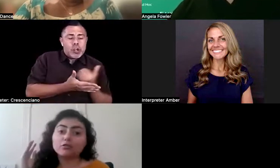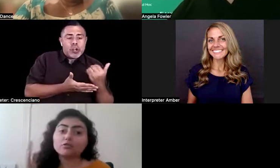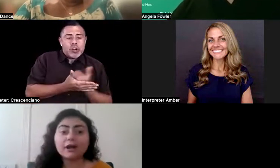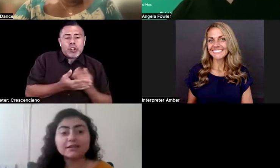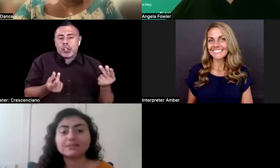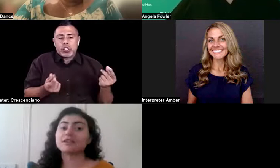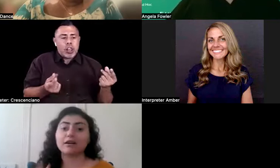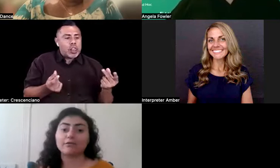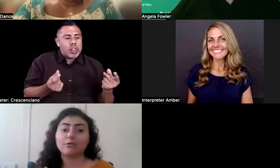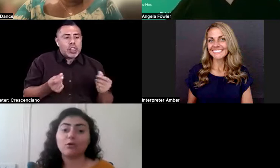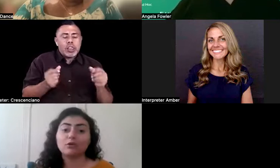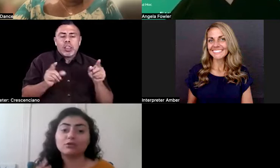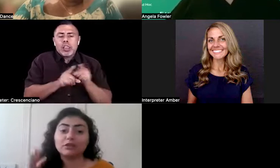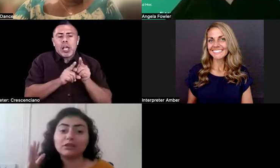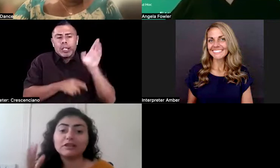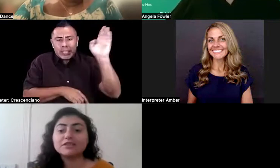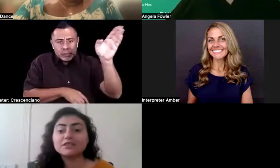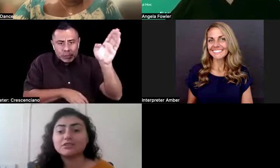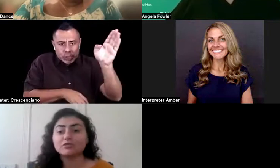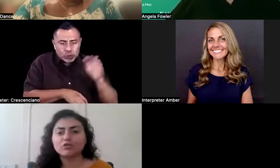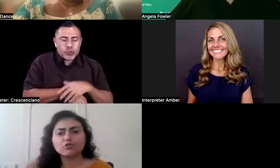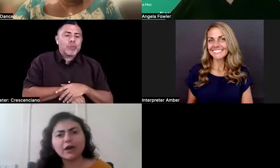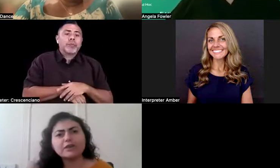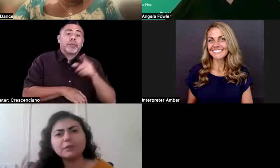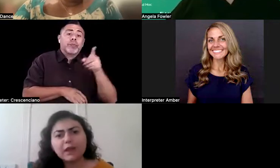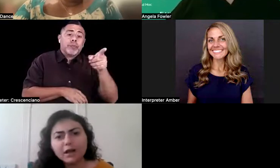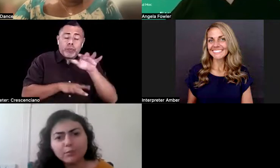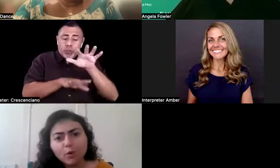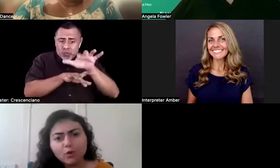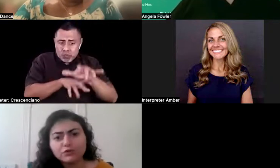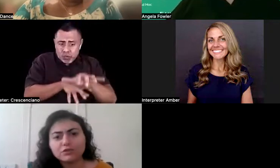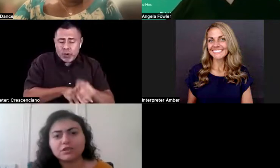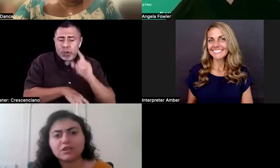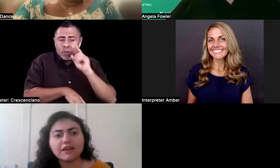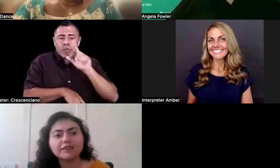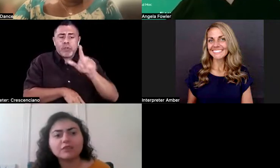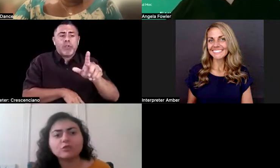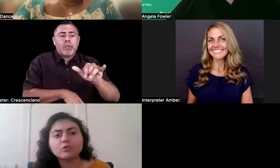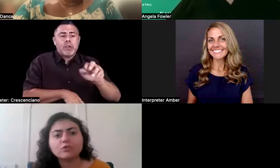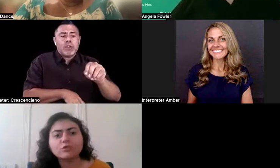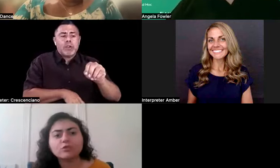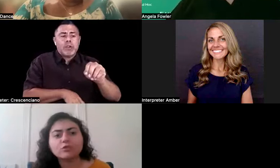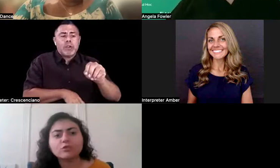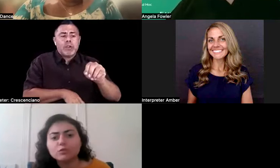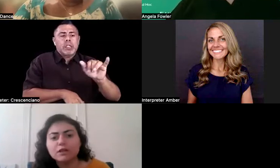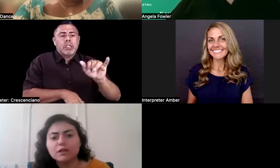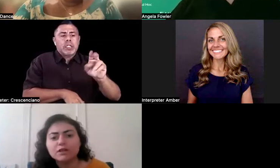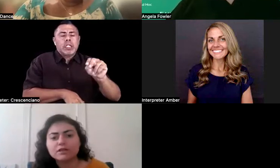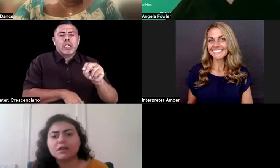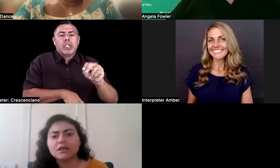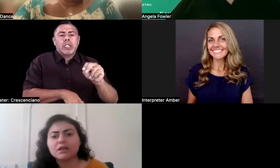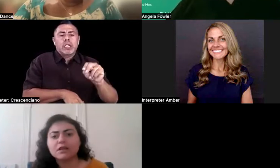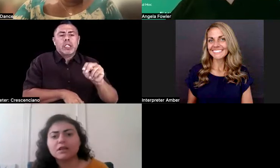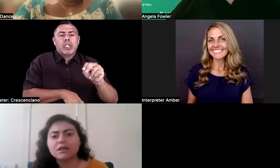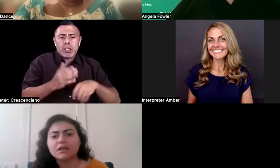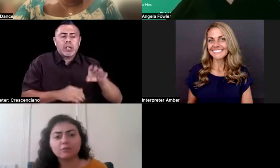like write stuff on LinkedIn, write blog posts. I think those are the best ones, like